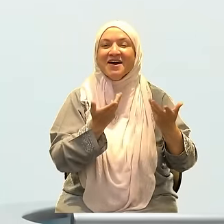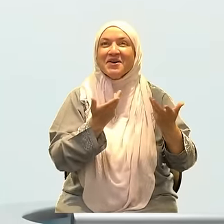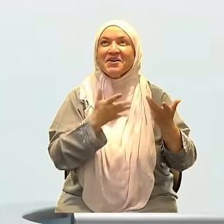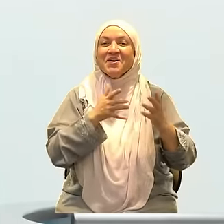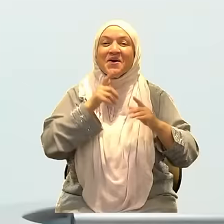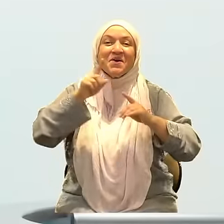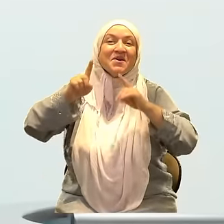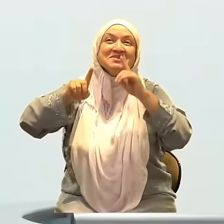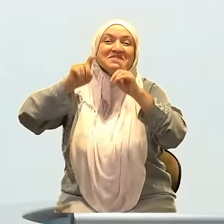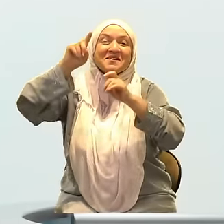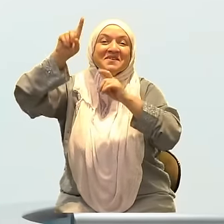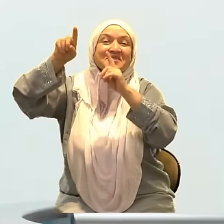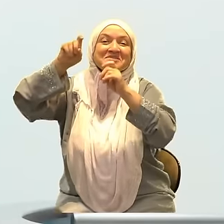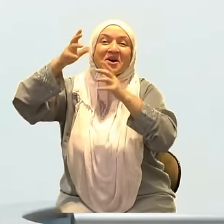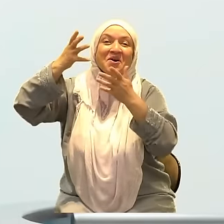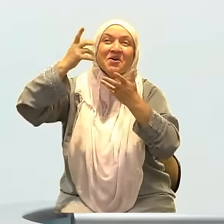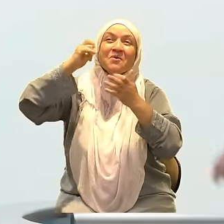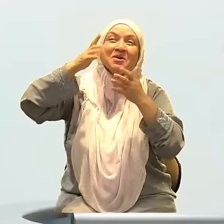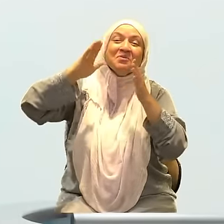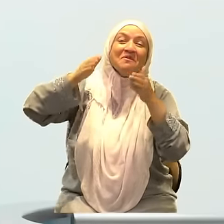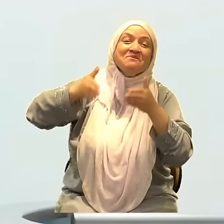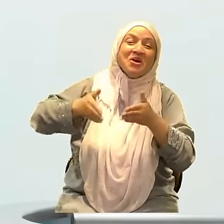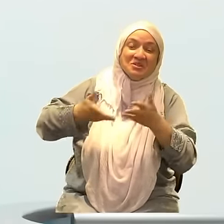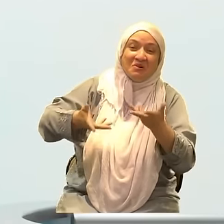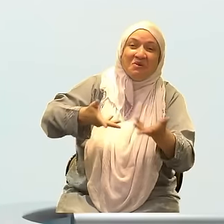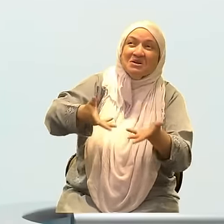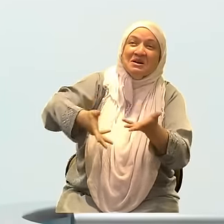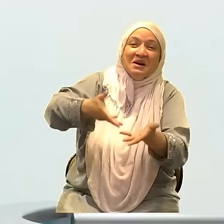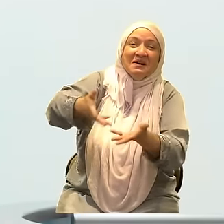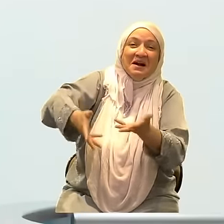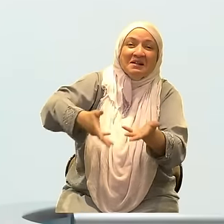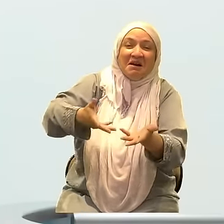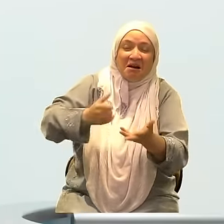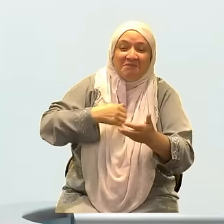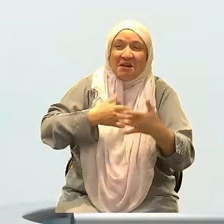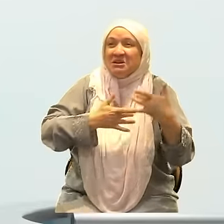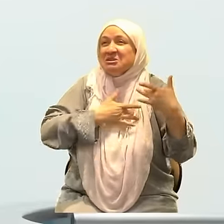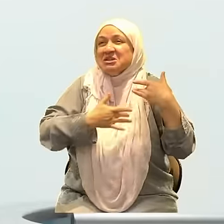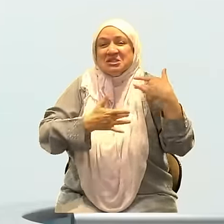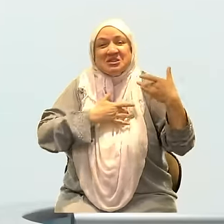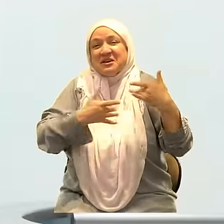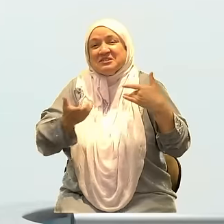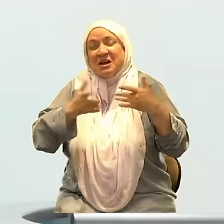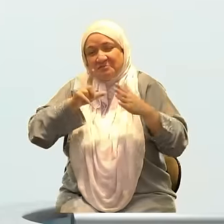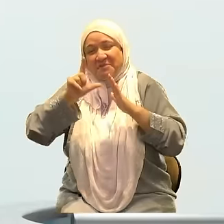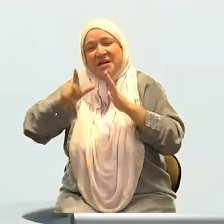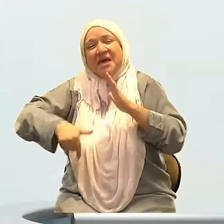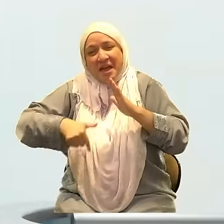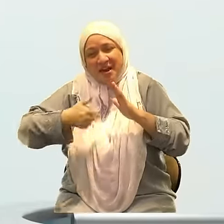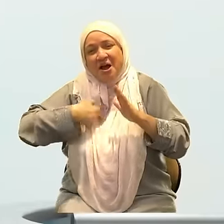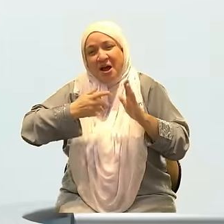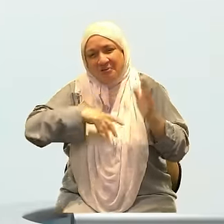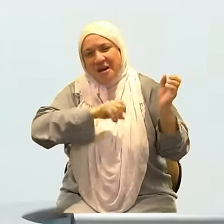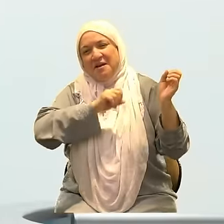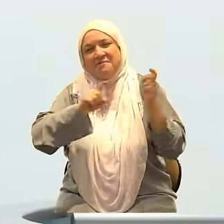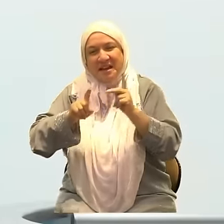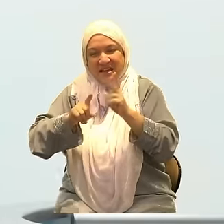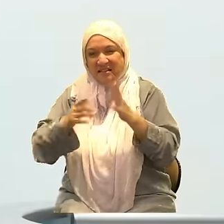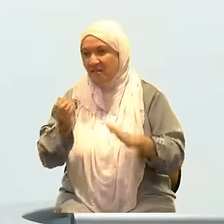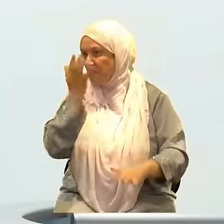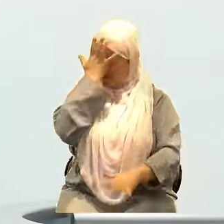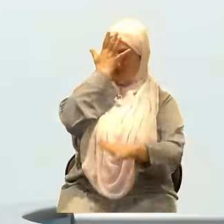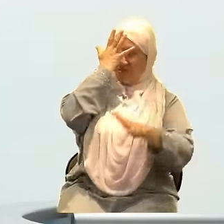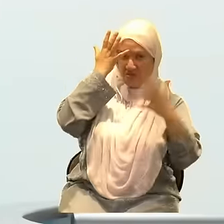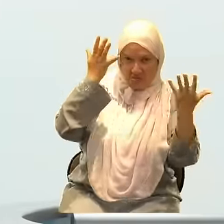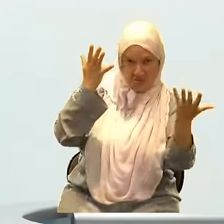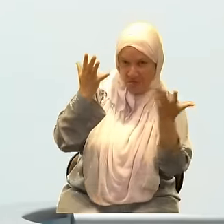me. I'm not really that concerned. I'll get concerned when it's right on my doorstep. I'll get concerned when it's in my community. I'll